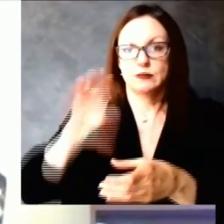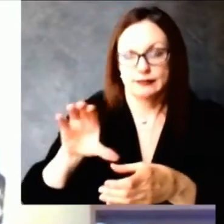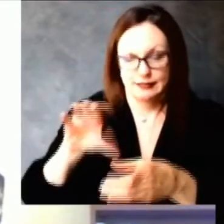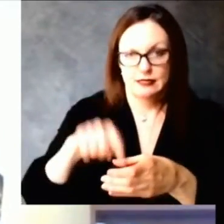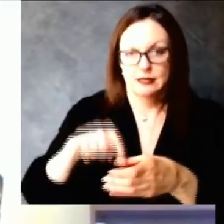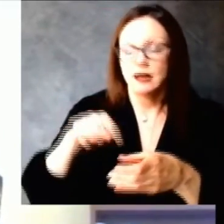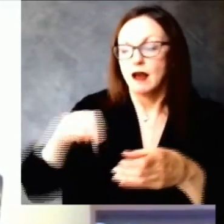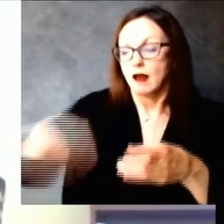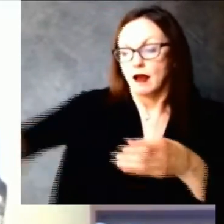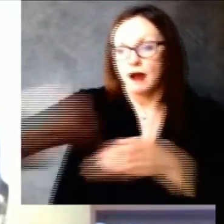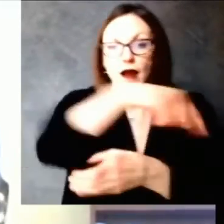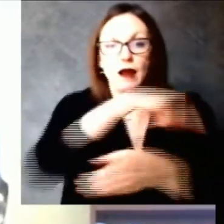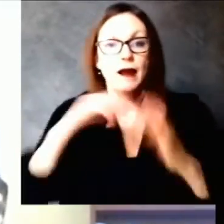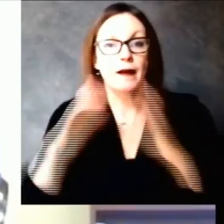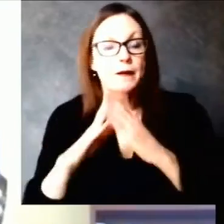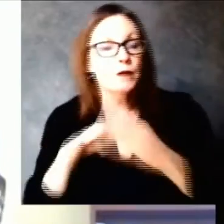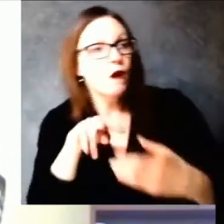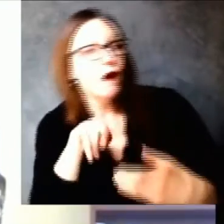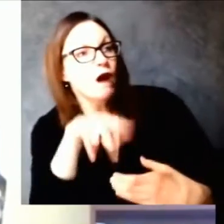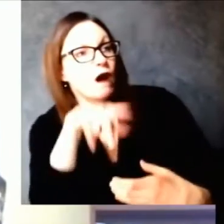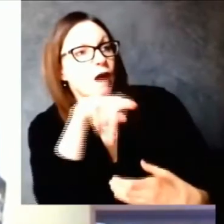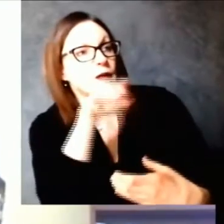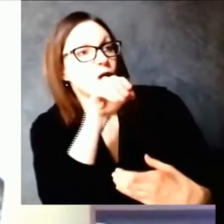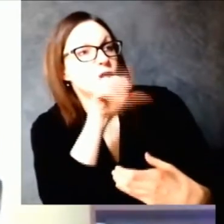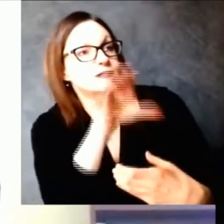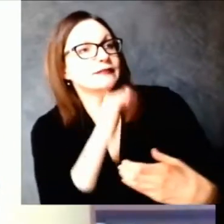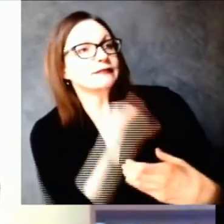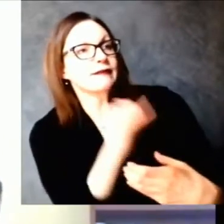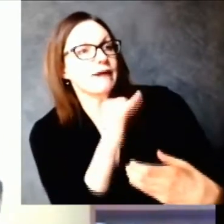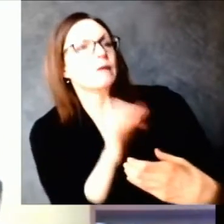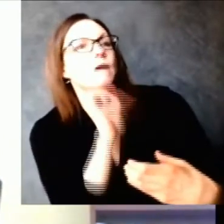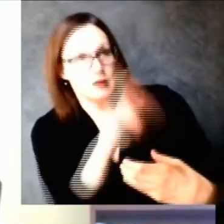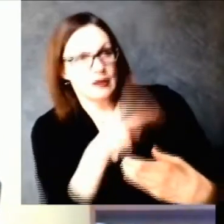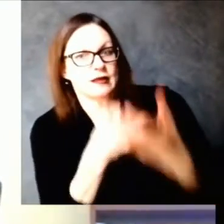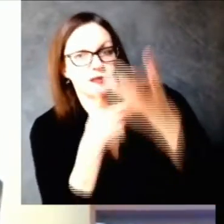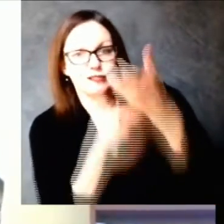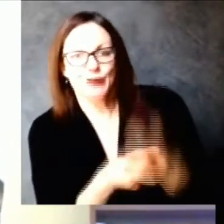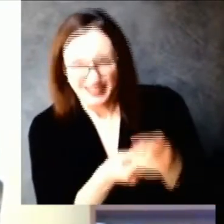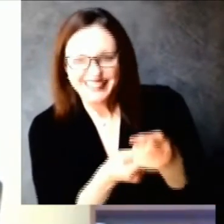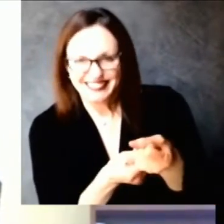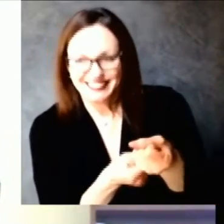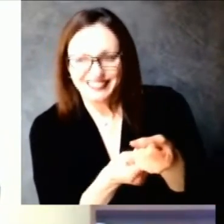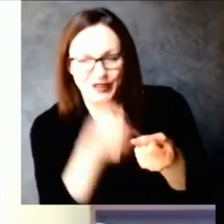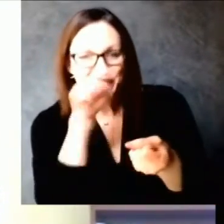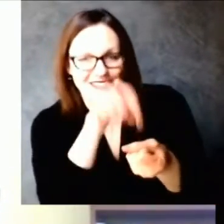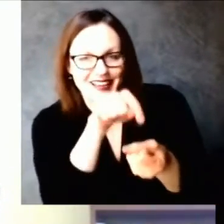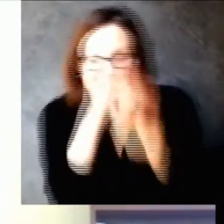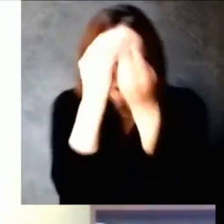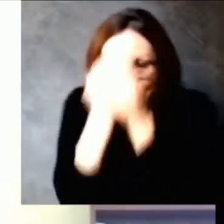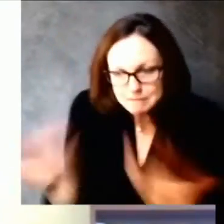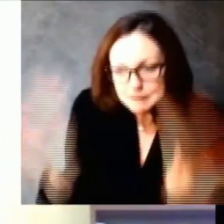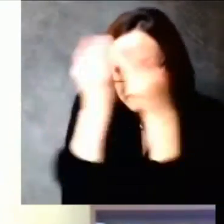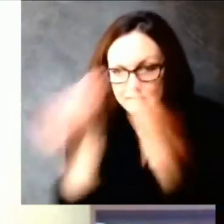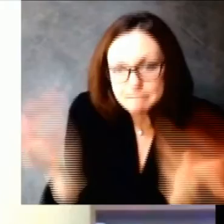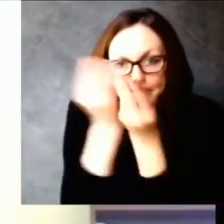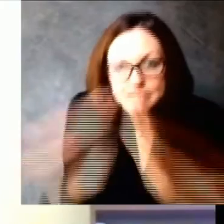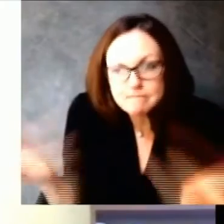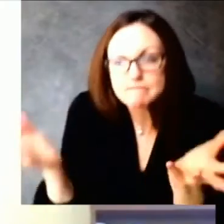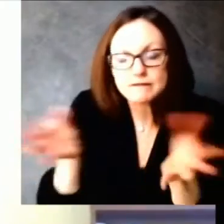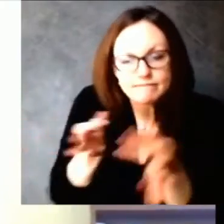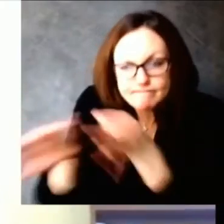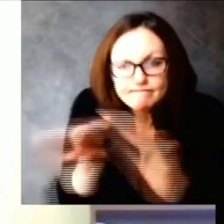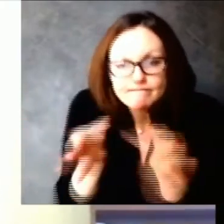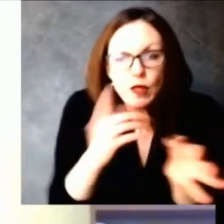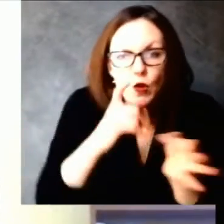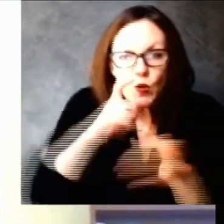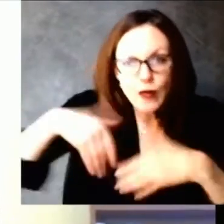communities and neighborhoods to do outreach and messaging and talking neighbor to neighbor about